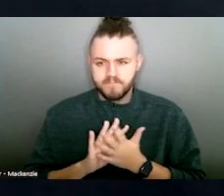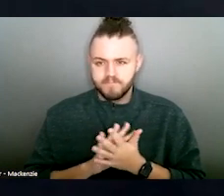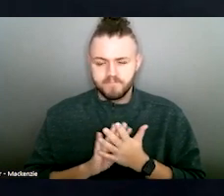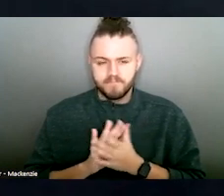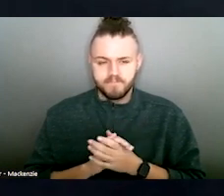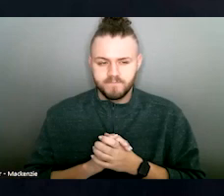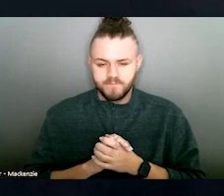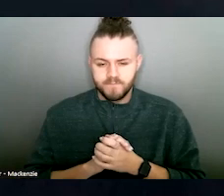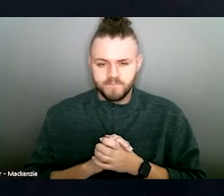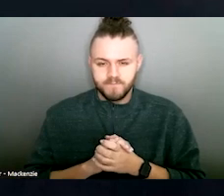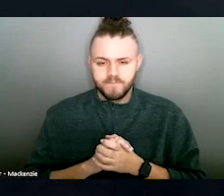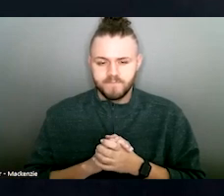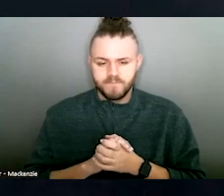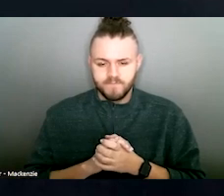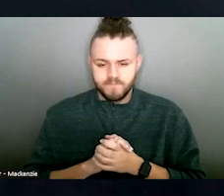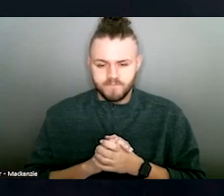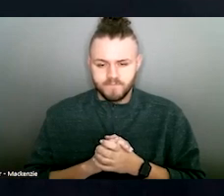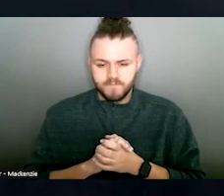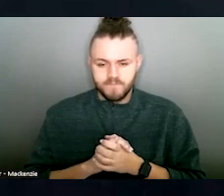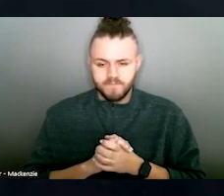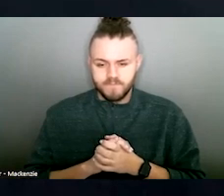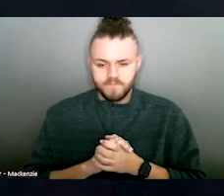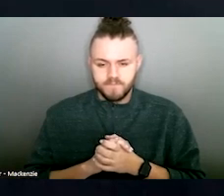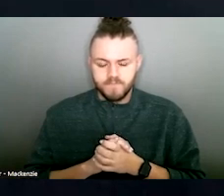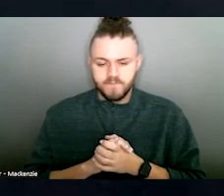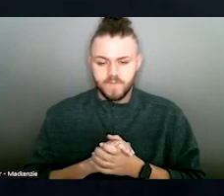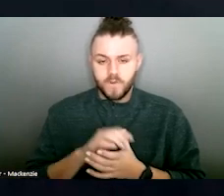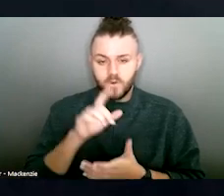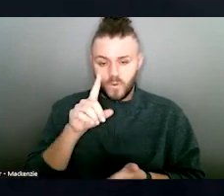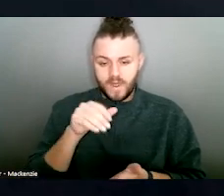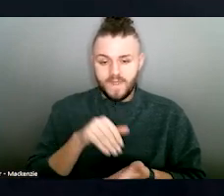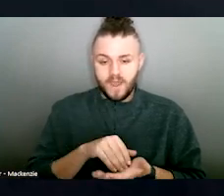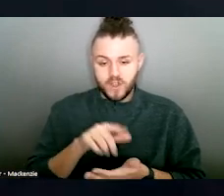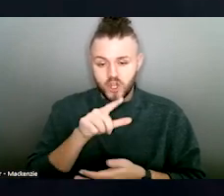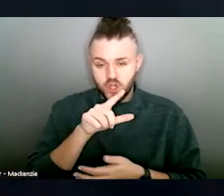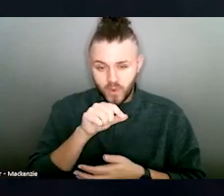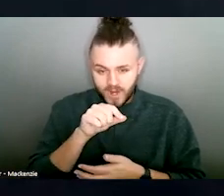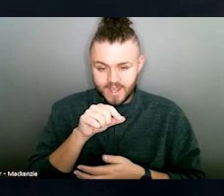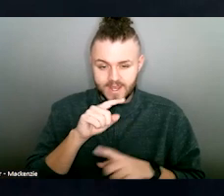A thousand and plenty. Survivors could not be.